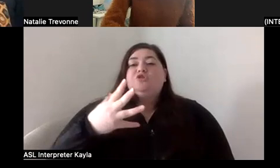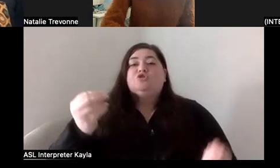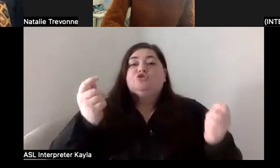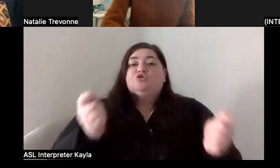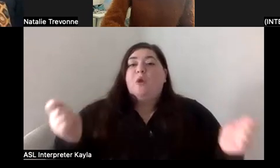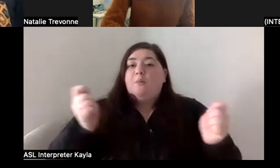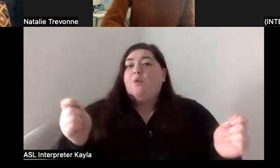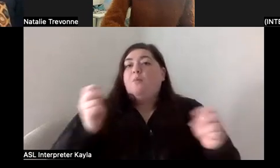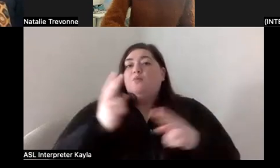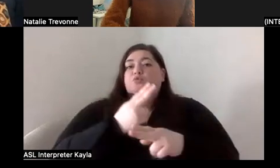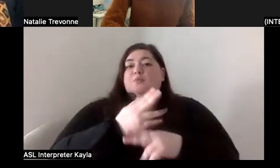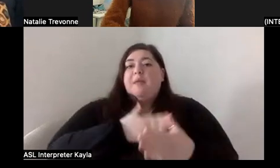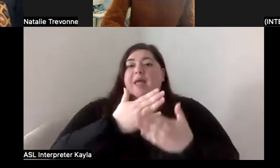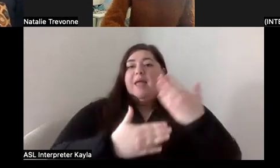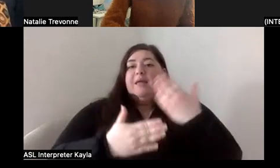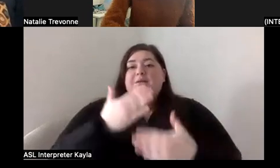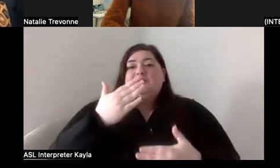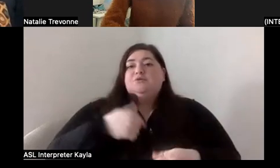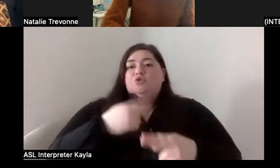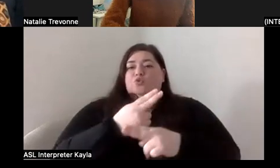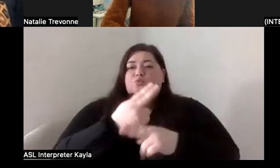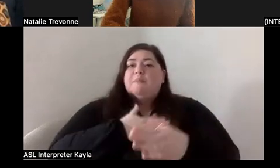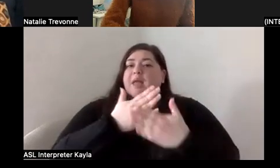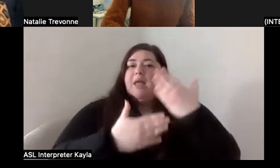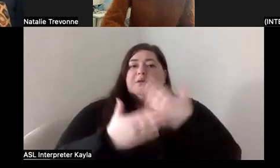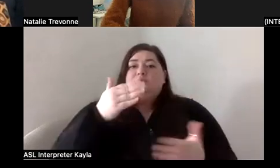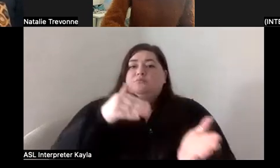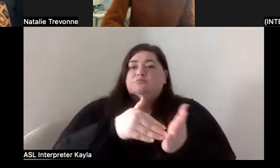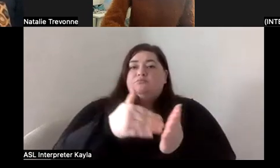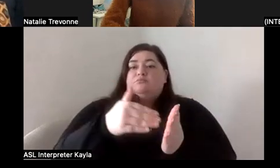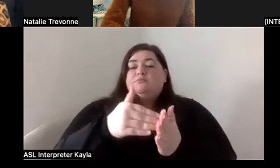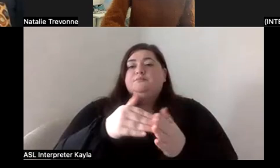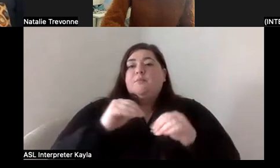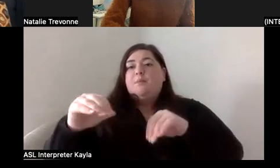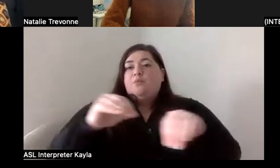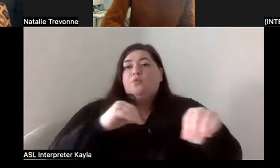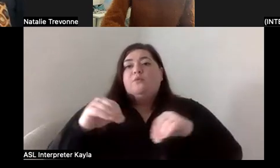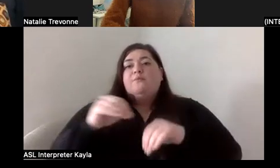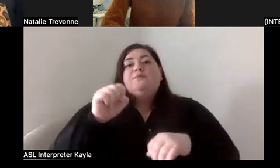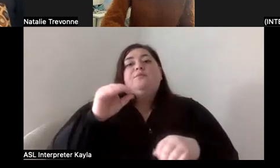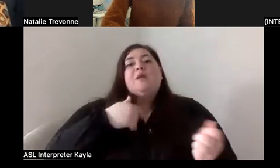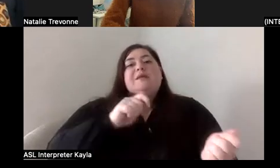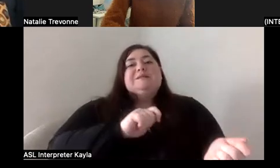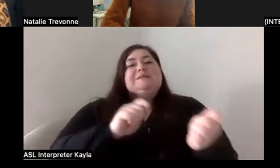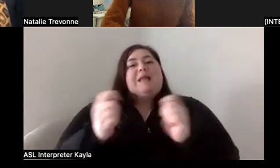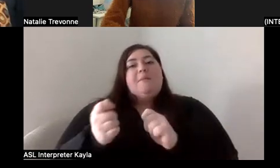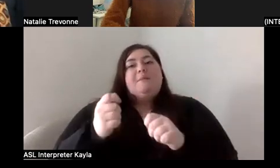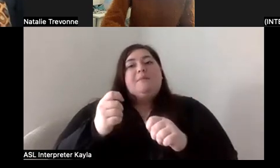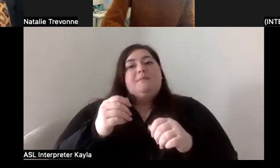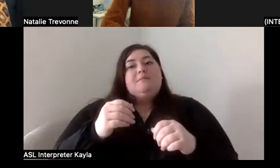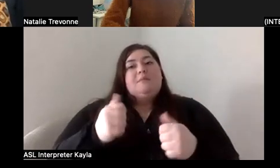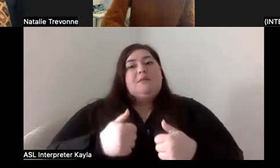and, and propel myself with my hands. And, and so the way I adapted in life was kind of like